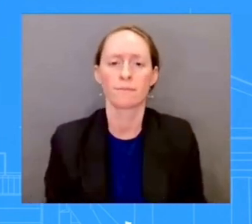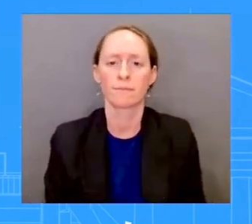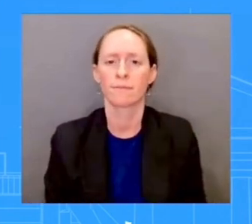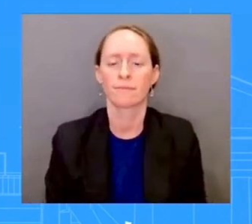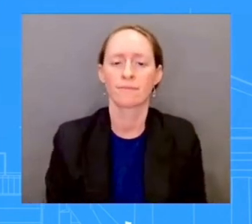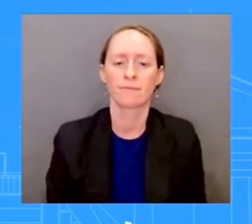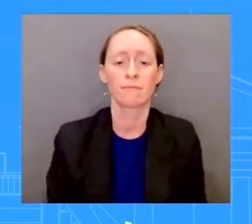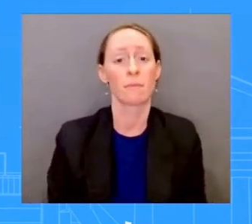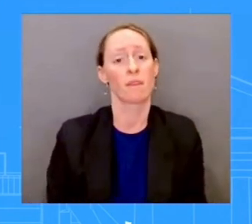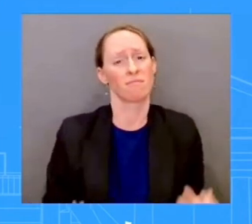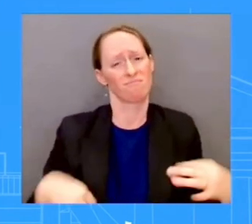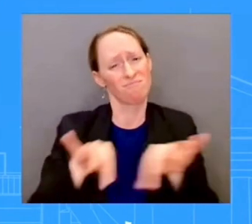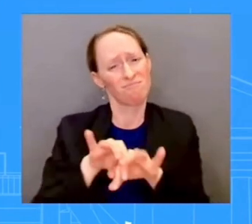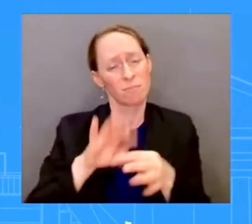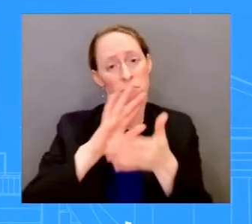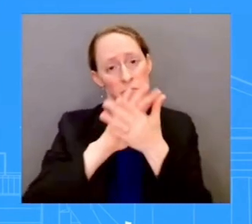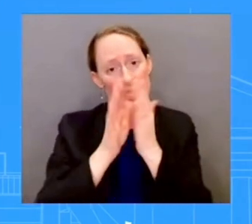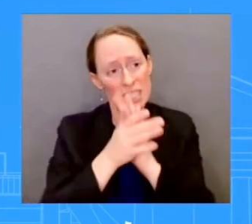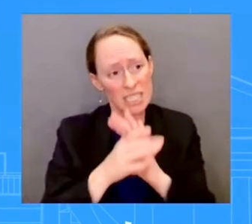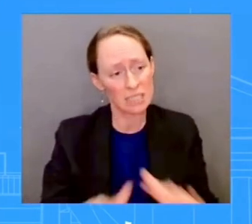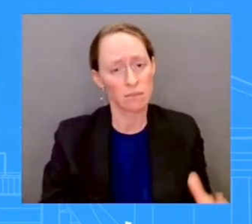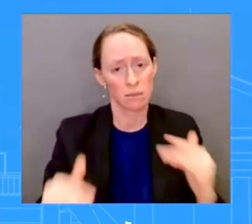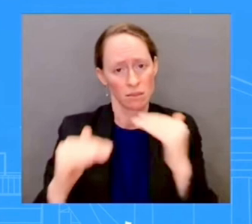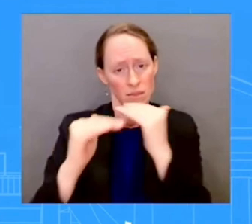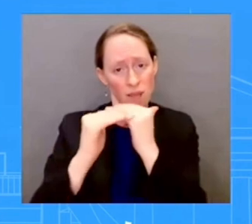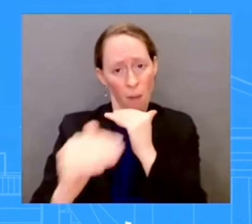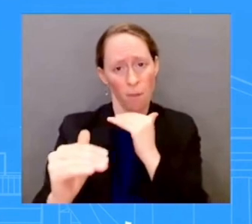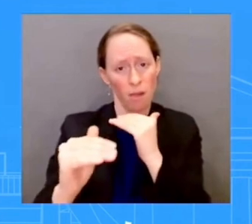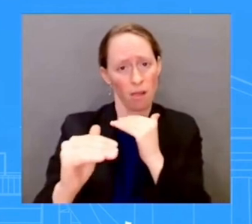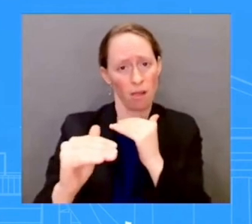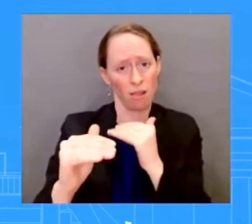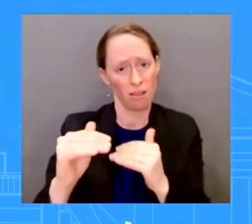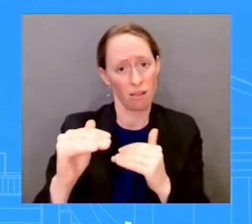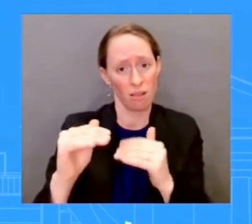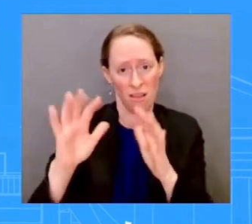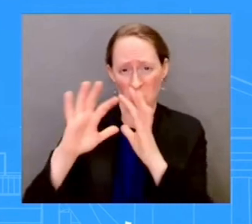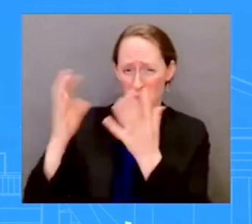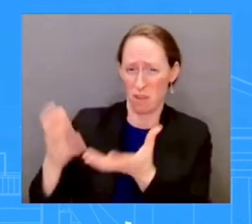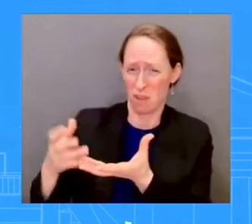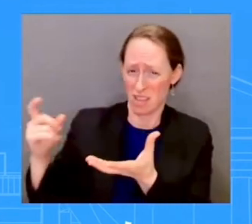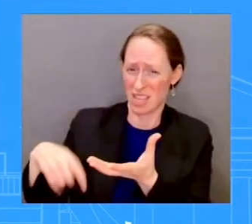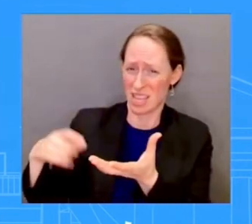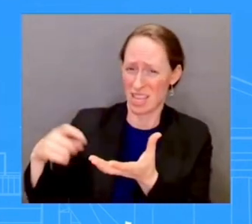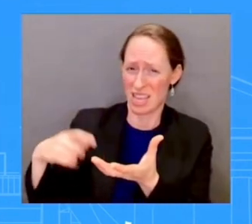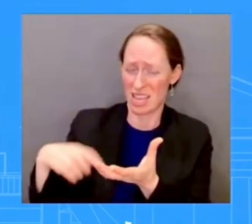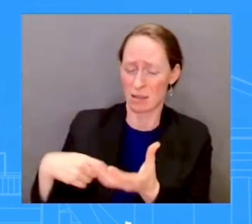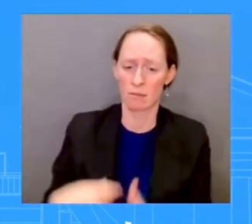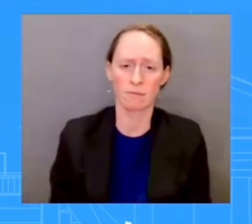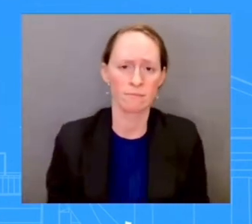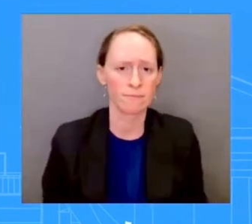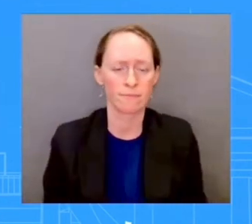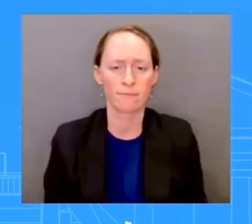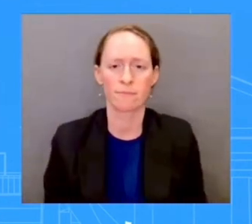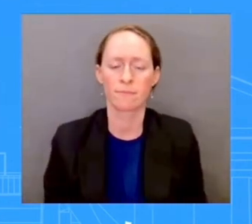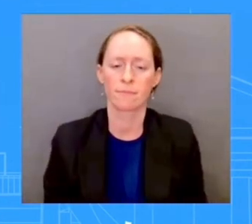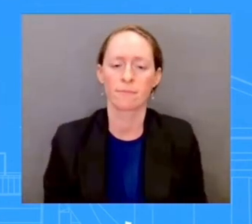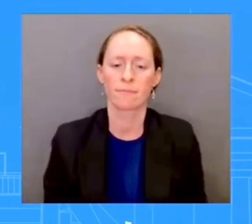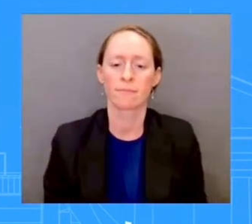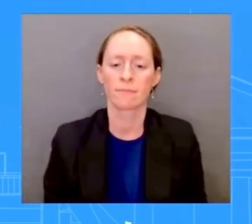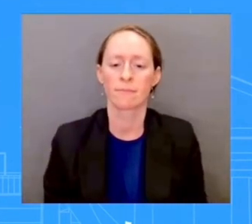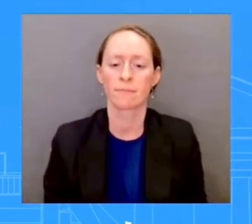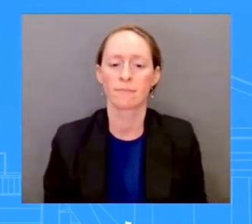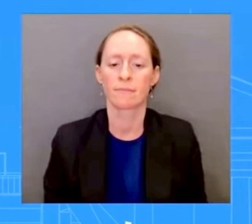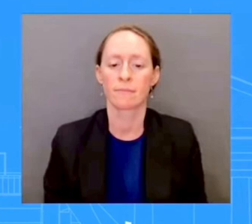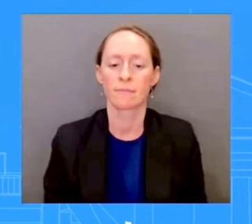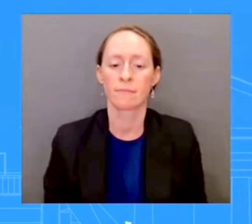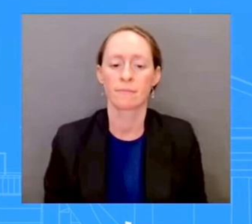to the entire world. Again, not going to get ahead of that specific engagement. But it is